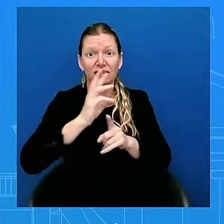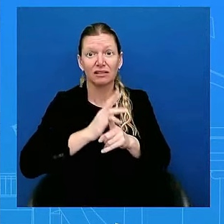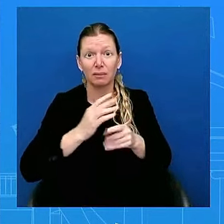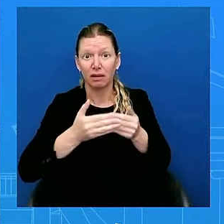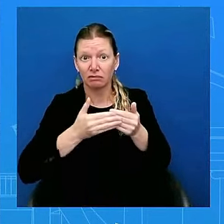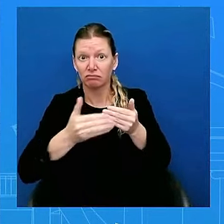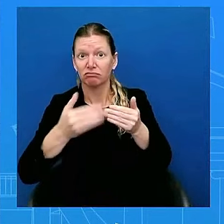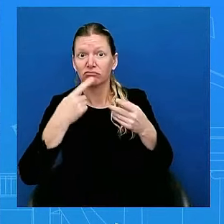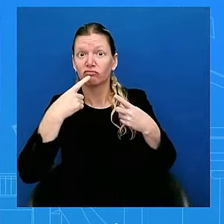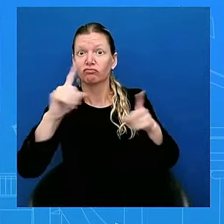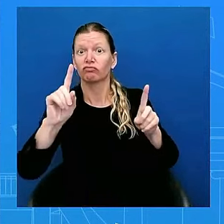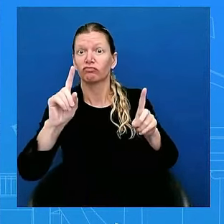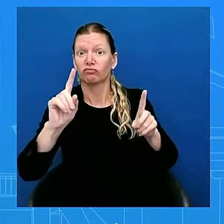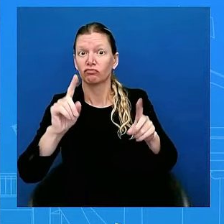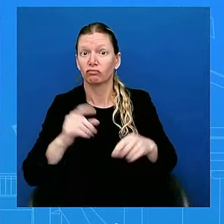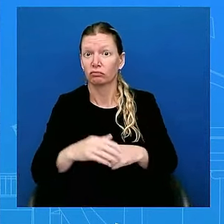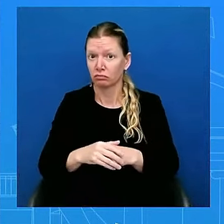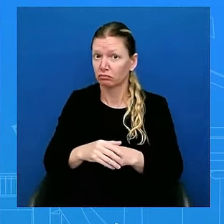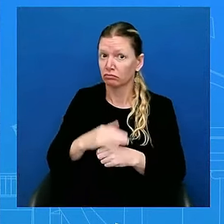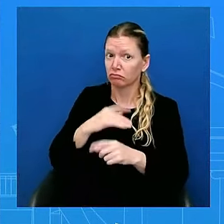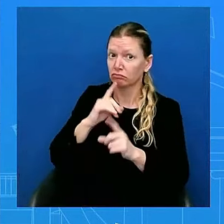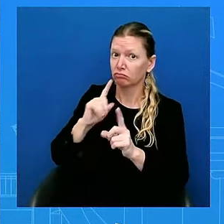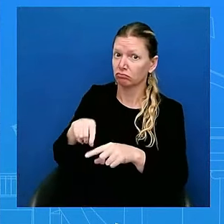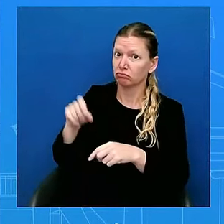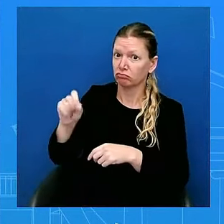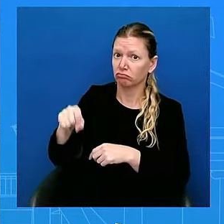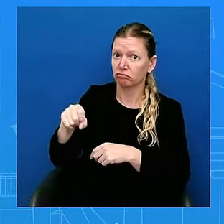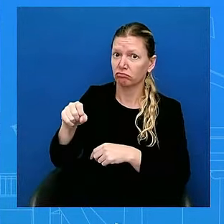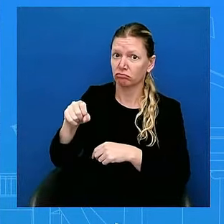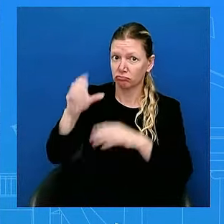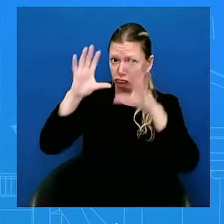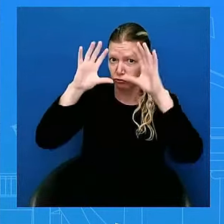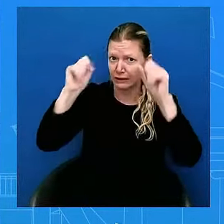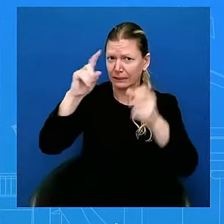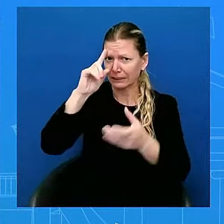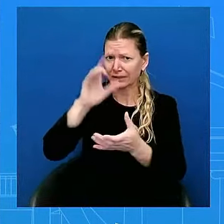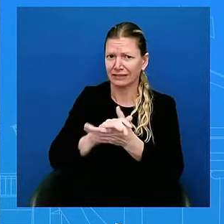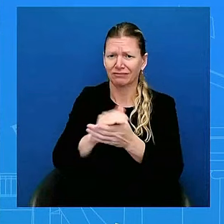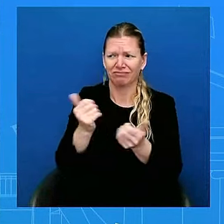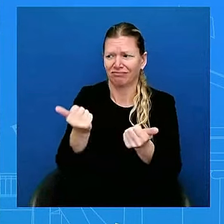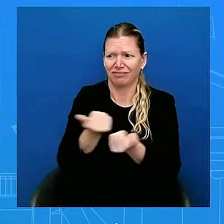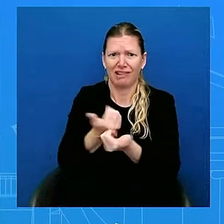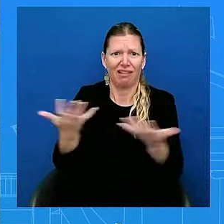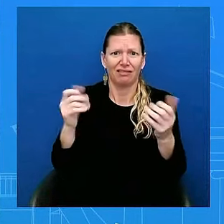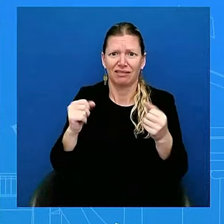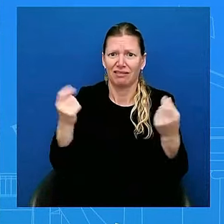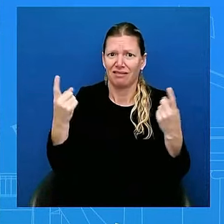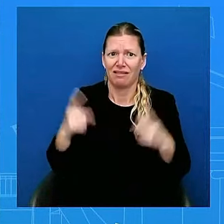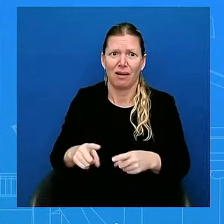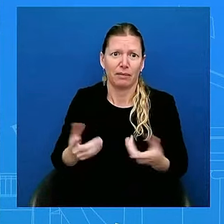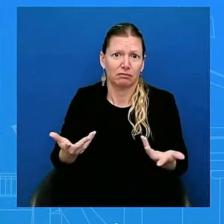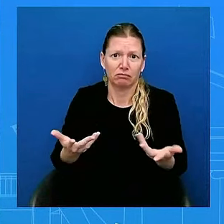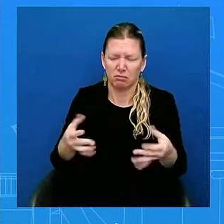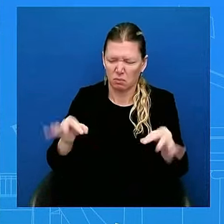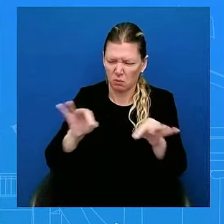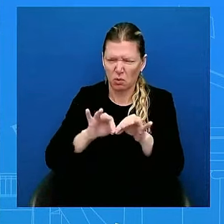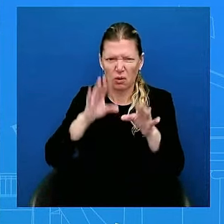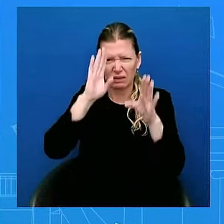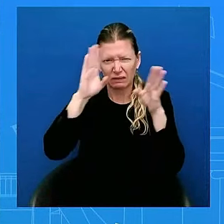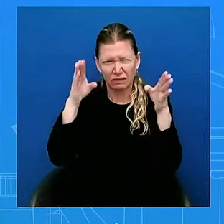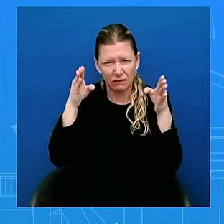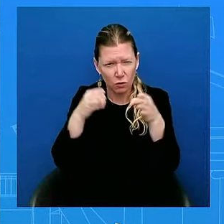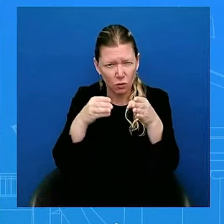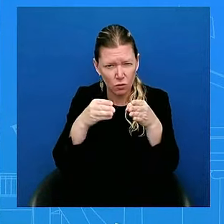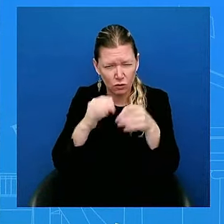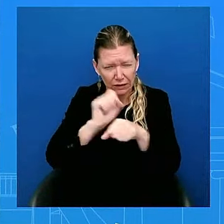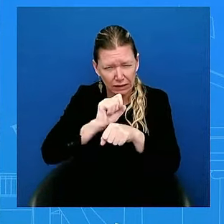a President that believes that anything could happen. If you stay focused, if you work hard towards it. So he's going to be optimistic.